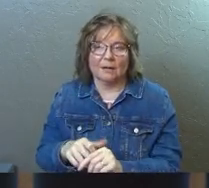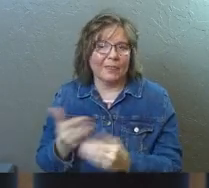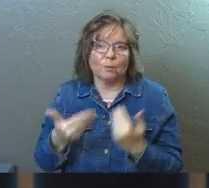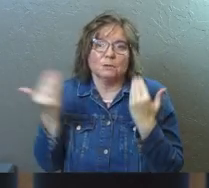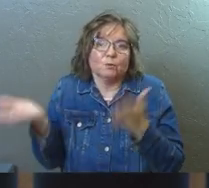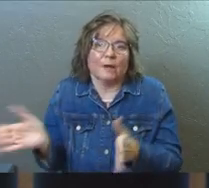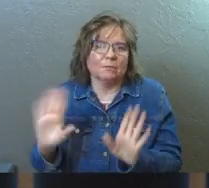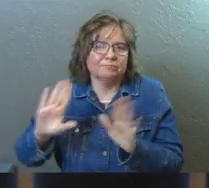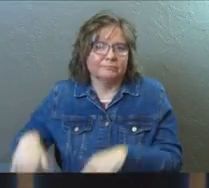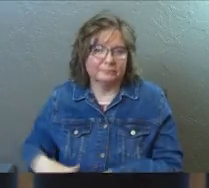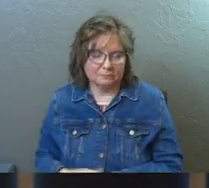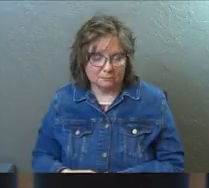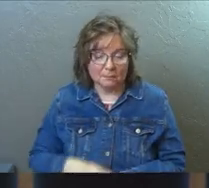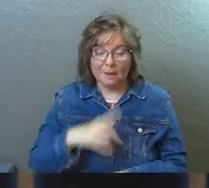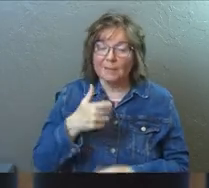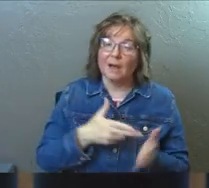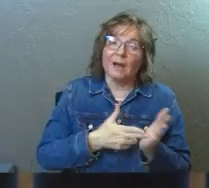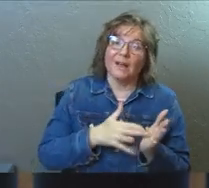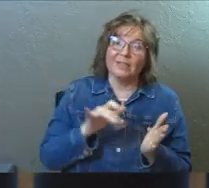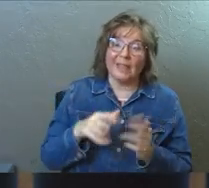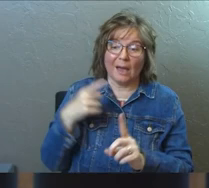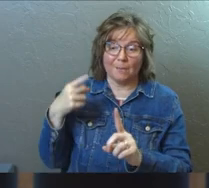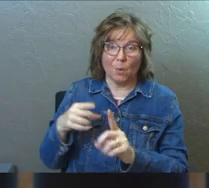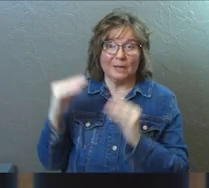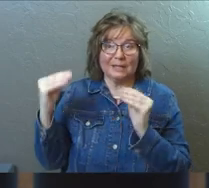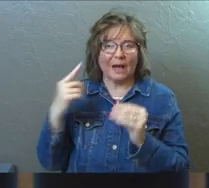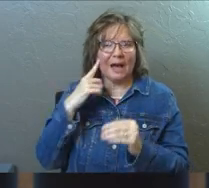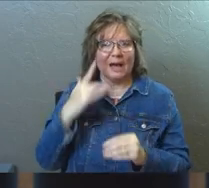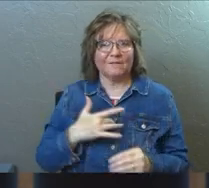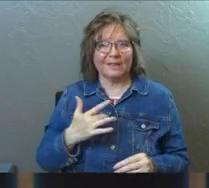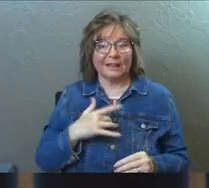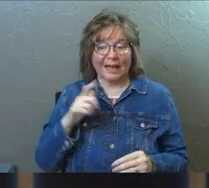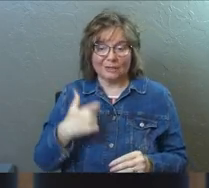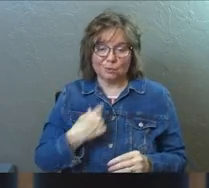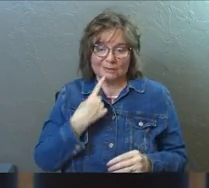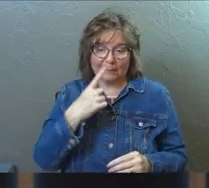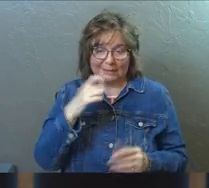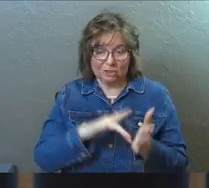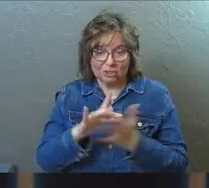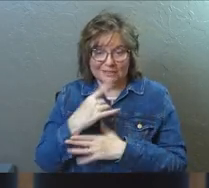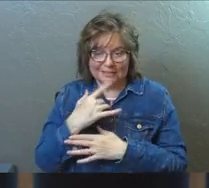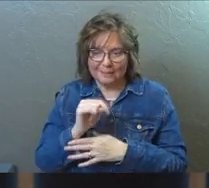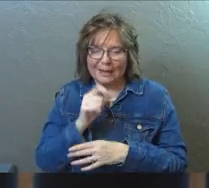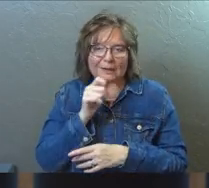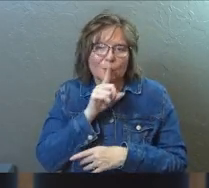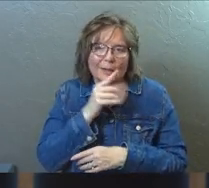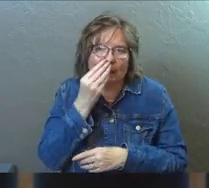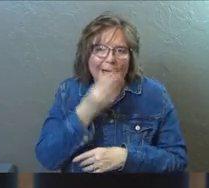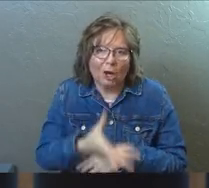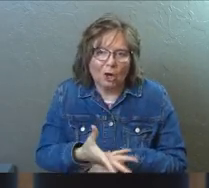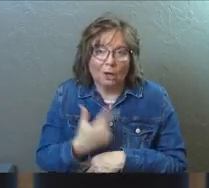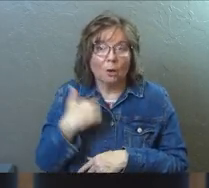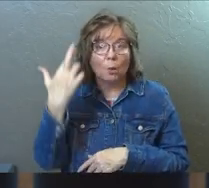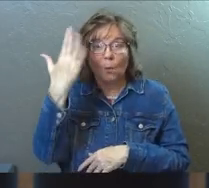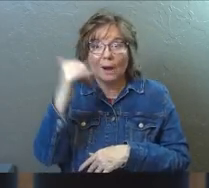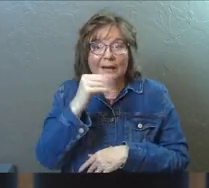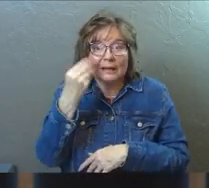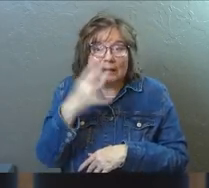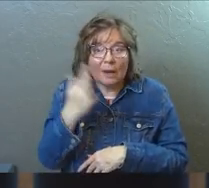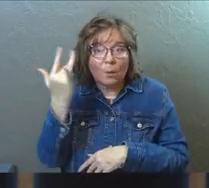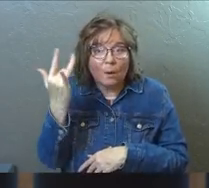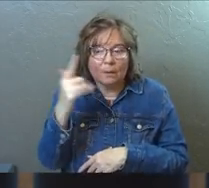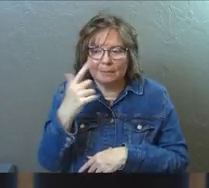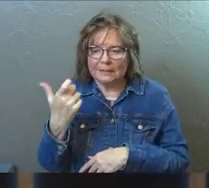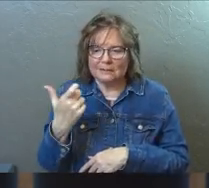we kind of moved on because honestly, that point in the teaching, I felt like I had to say it because Jesus did, but I didn't really care. The reason I didn't